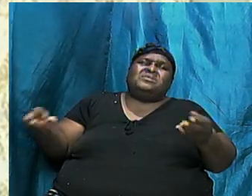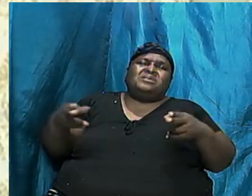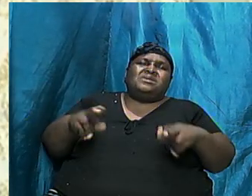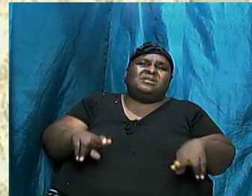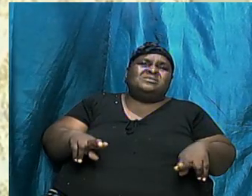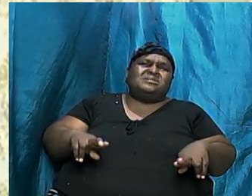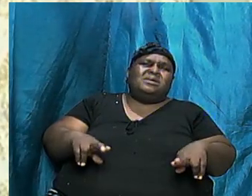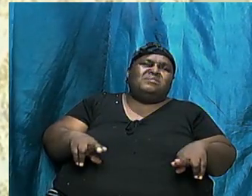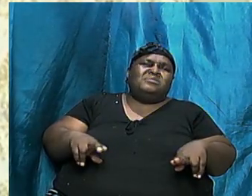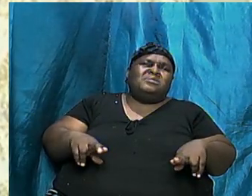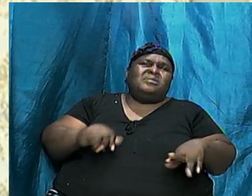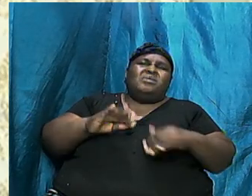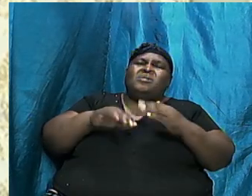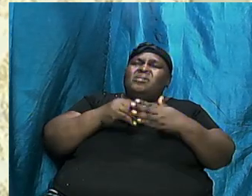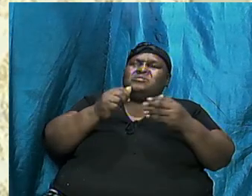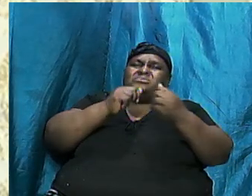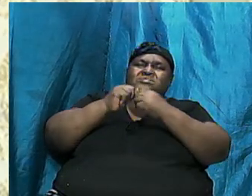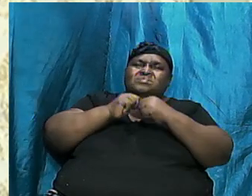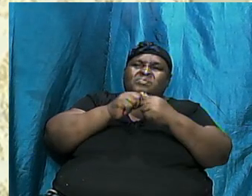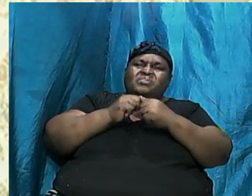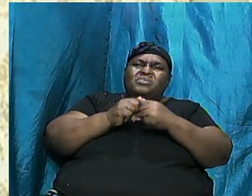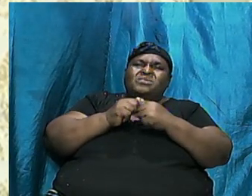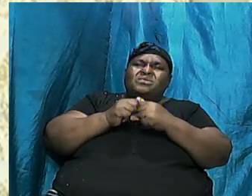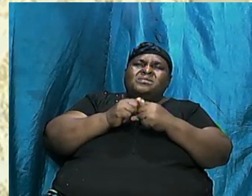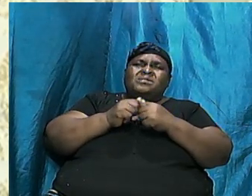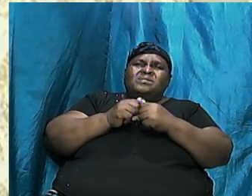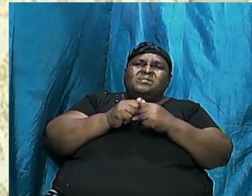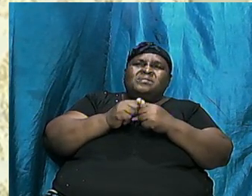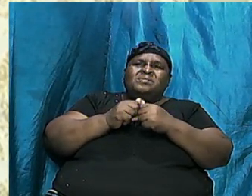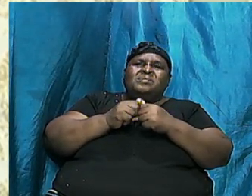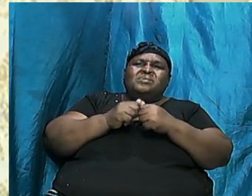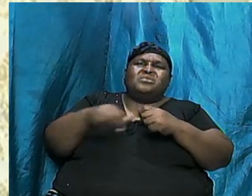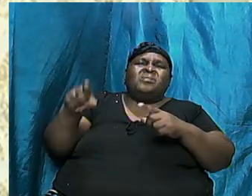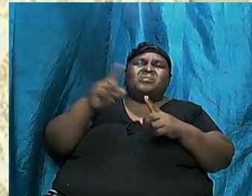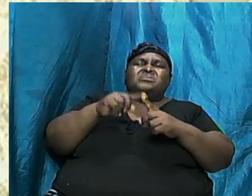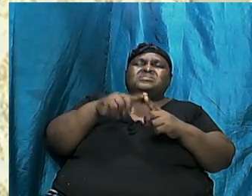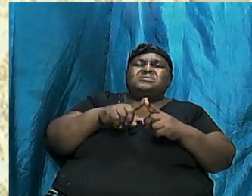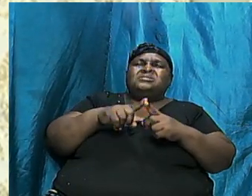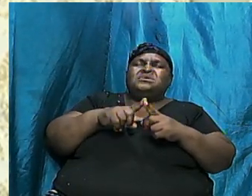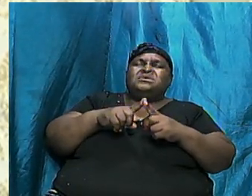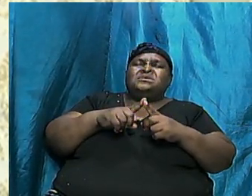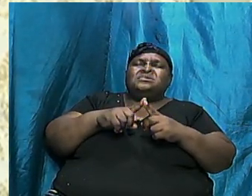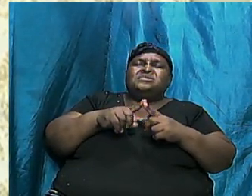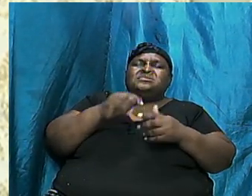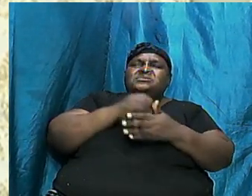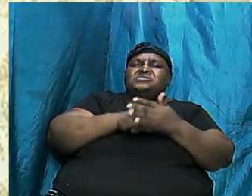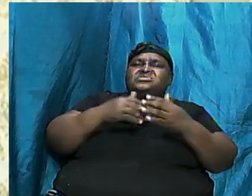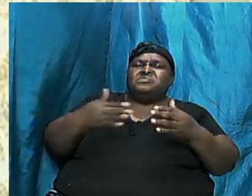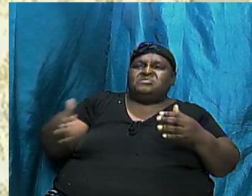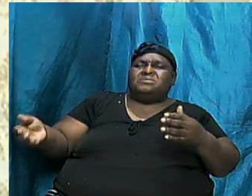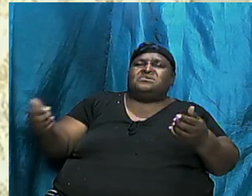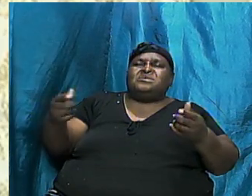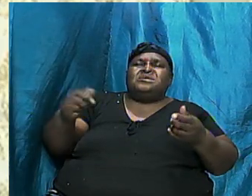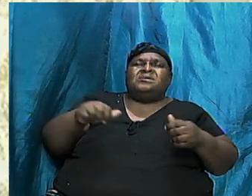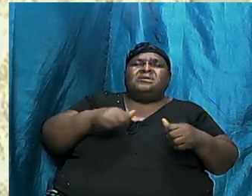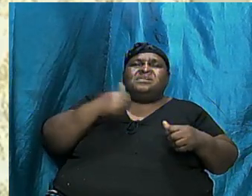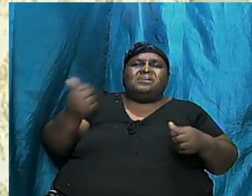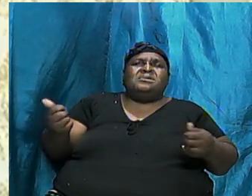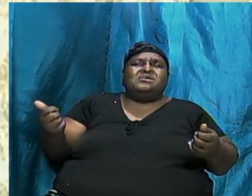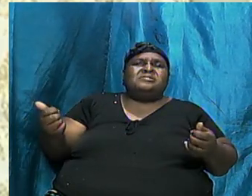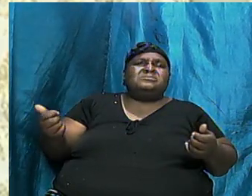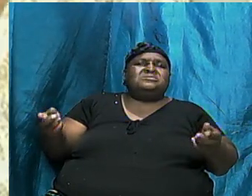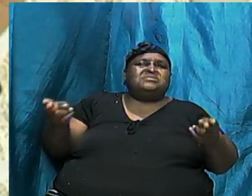All Together It Was A Common Experience Until Something Has Happened That Dispersed Them